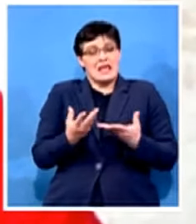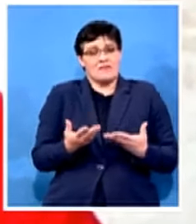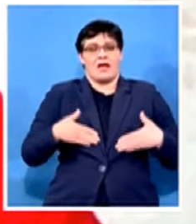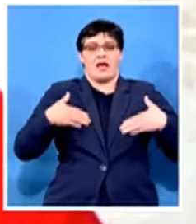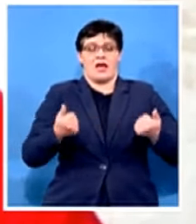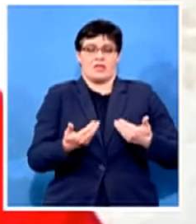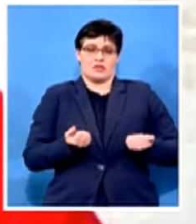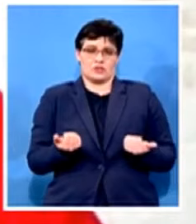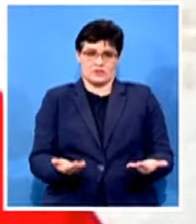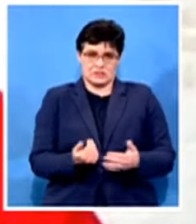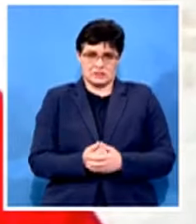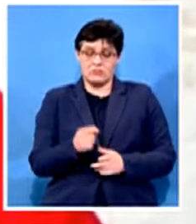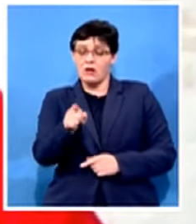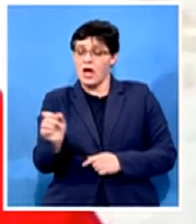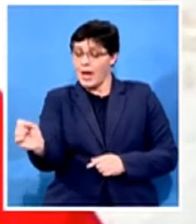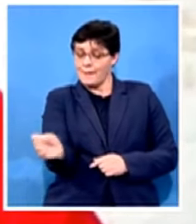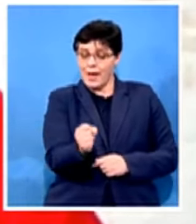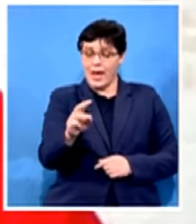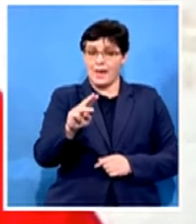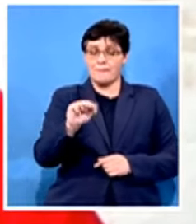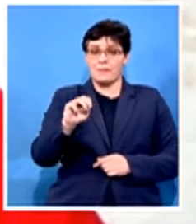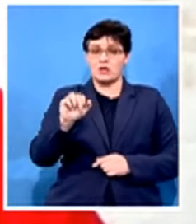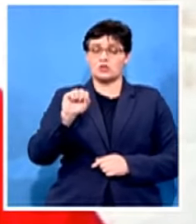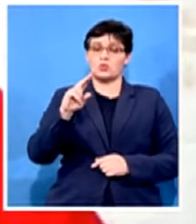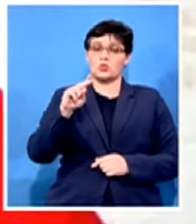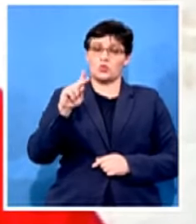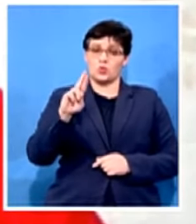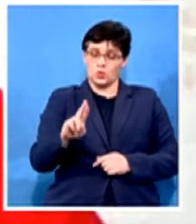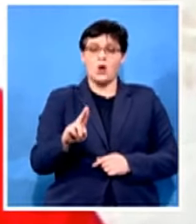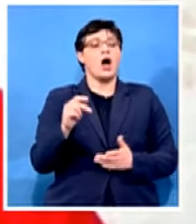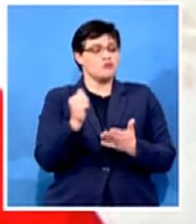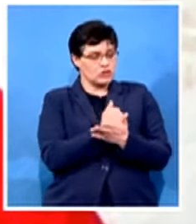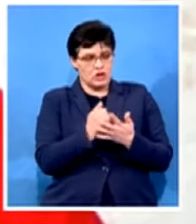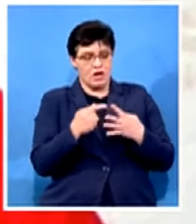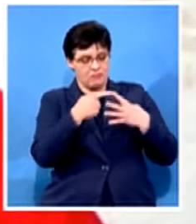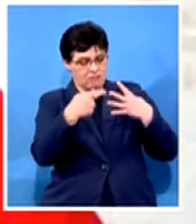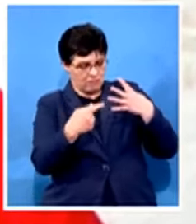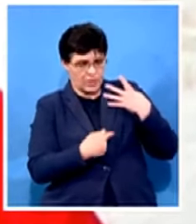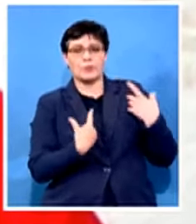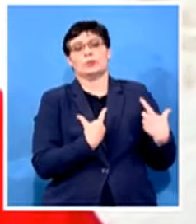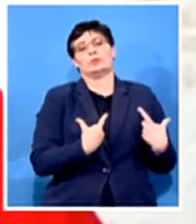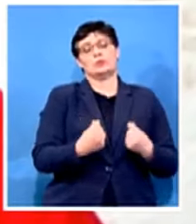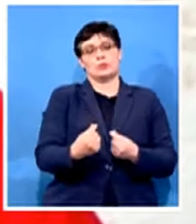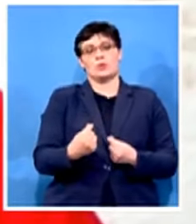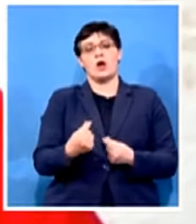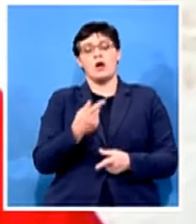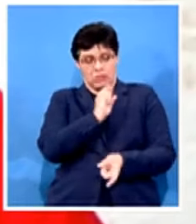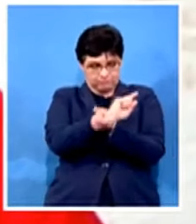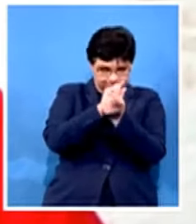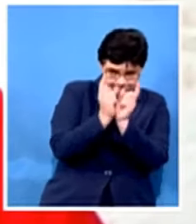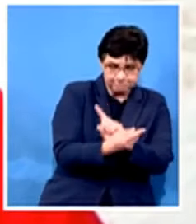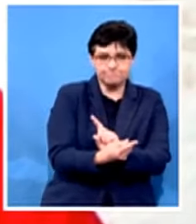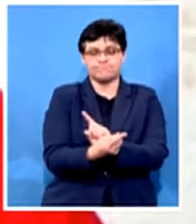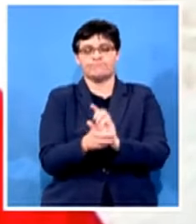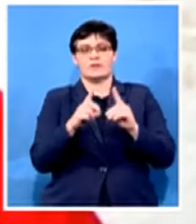mc dr bandy lemasuke registered the desired progress in turning things around in the department under his stewardship the department